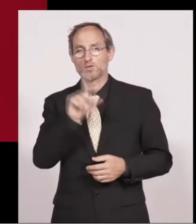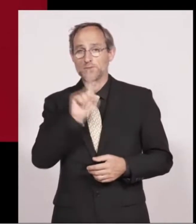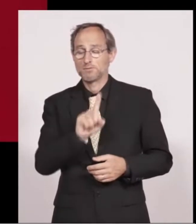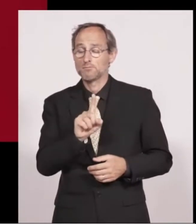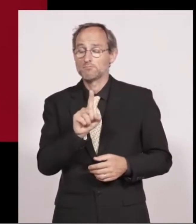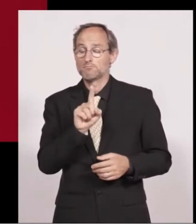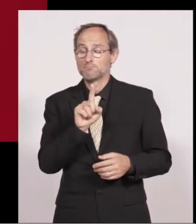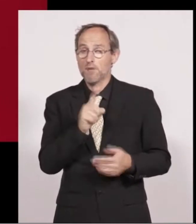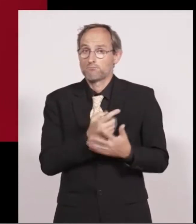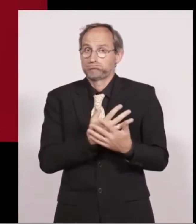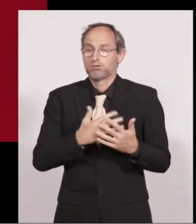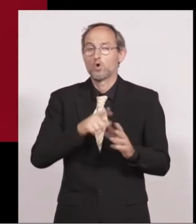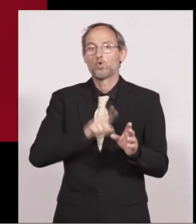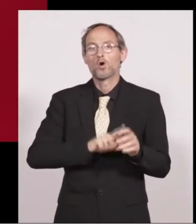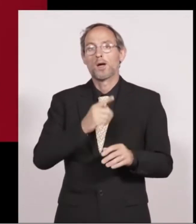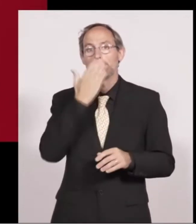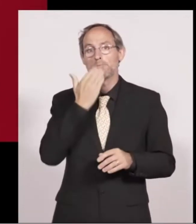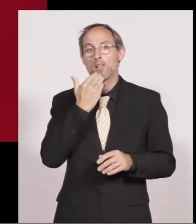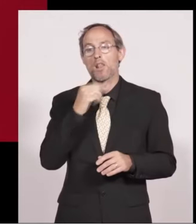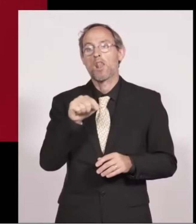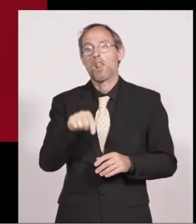especially young people